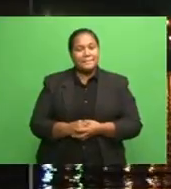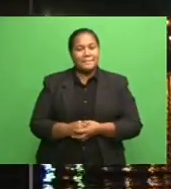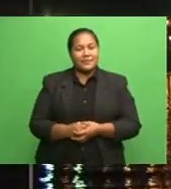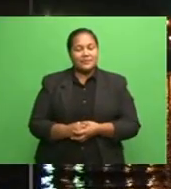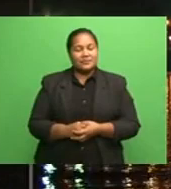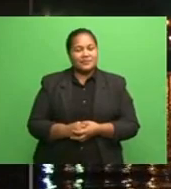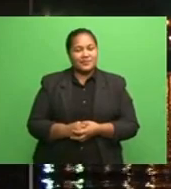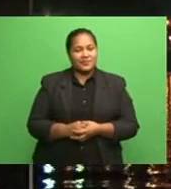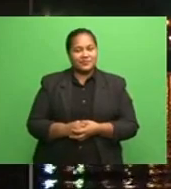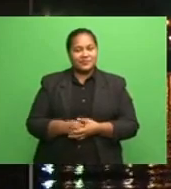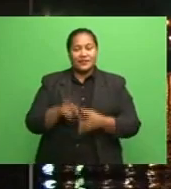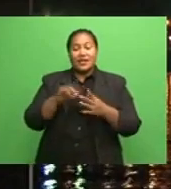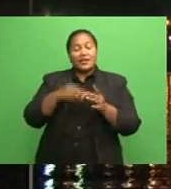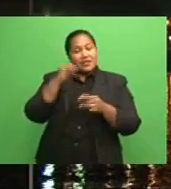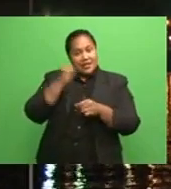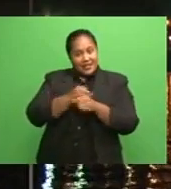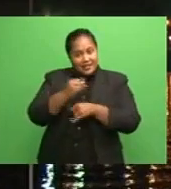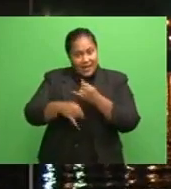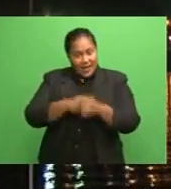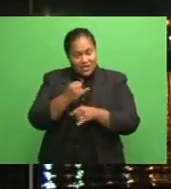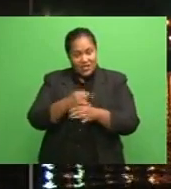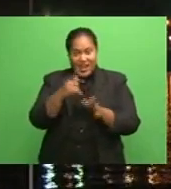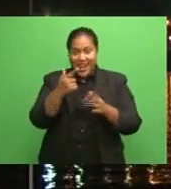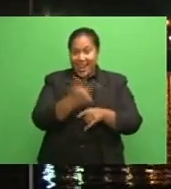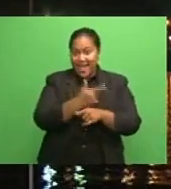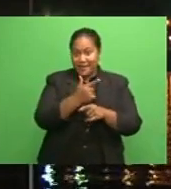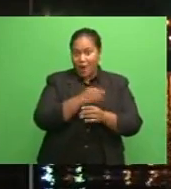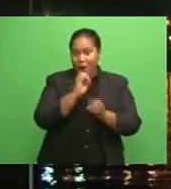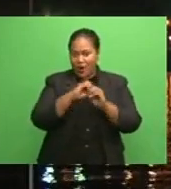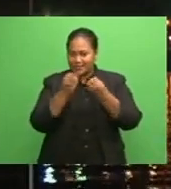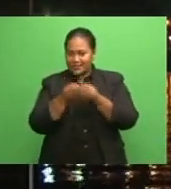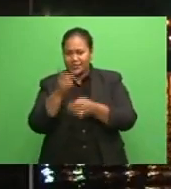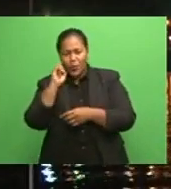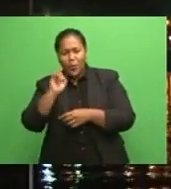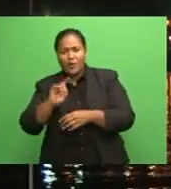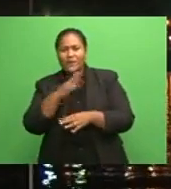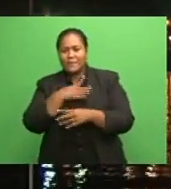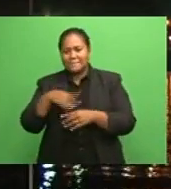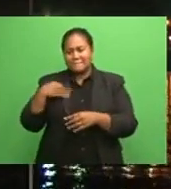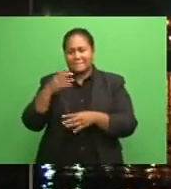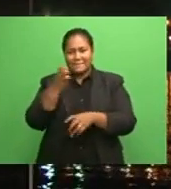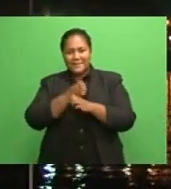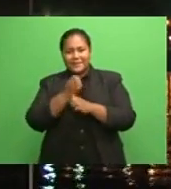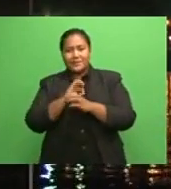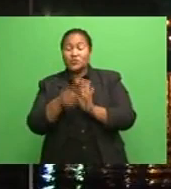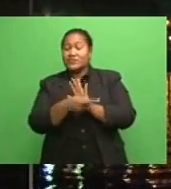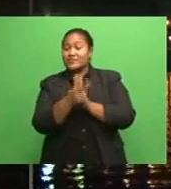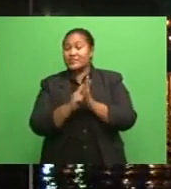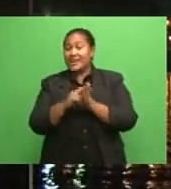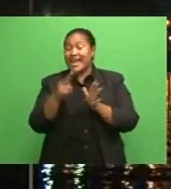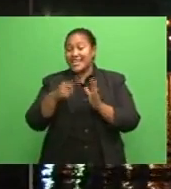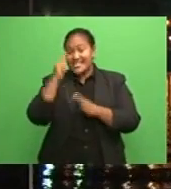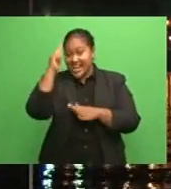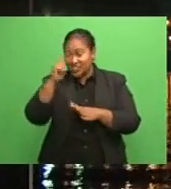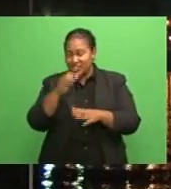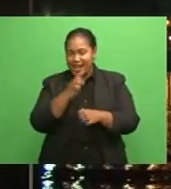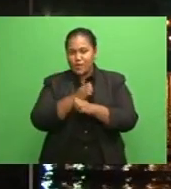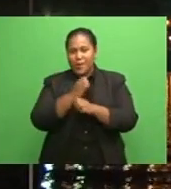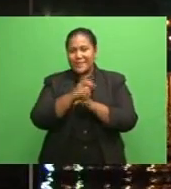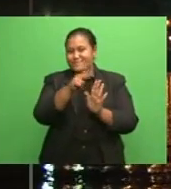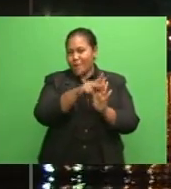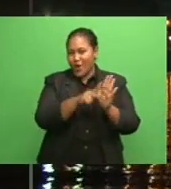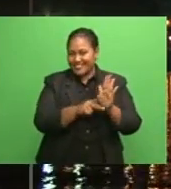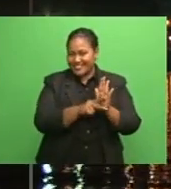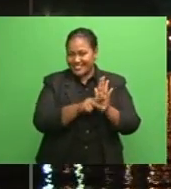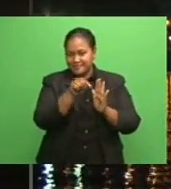The International Labor Organization is calling for the employment ministry to review its national employment policy. The ILO